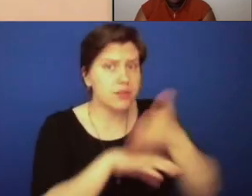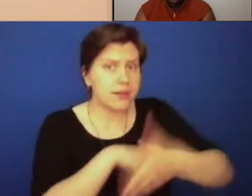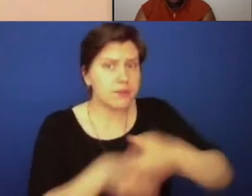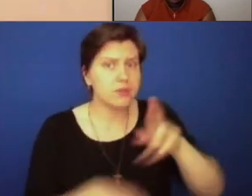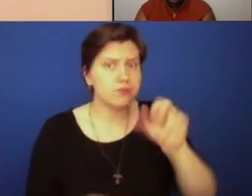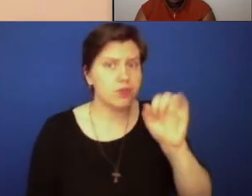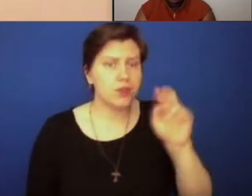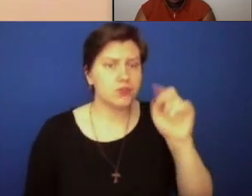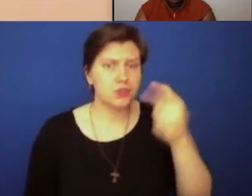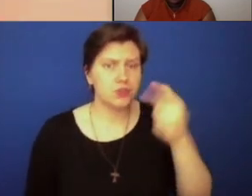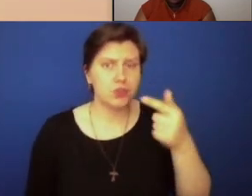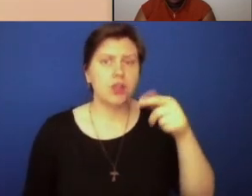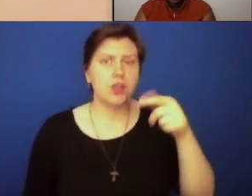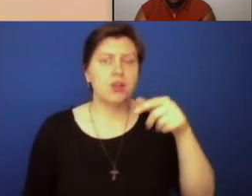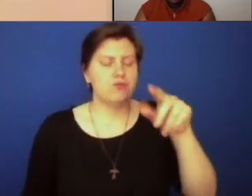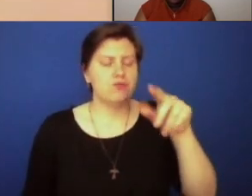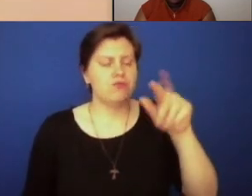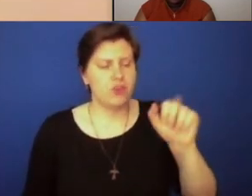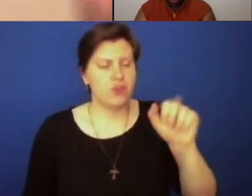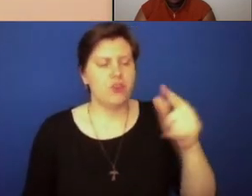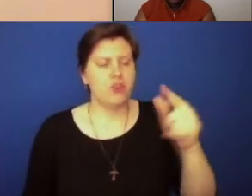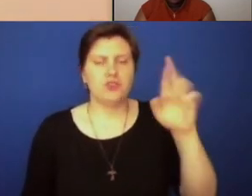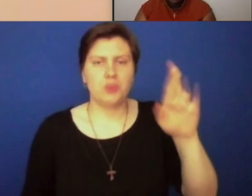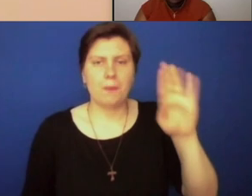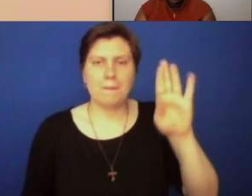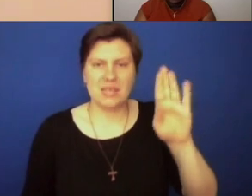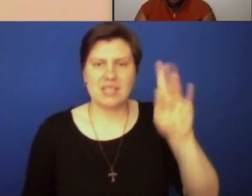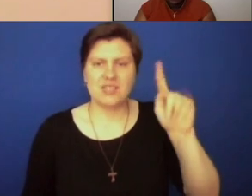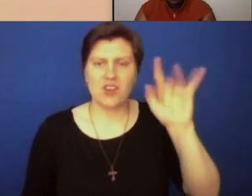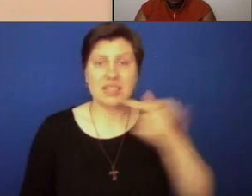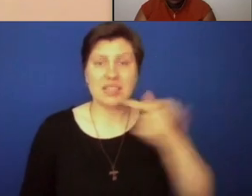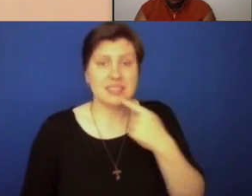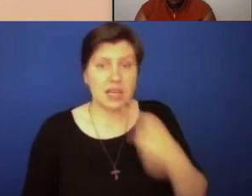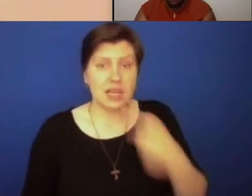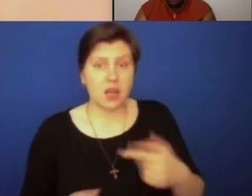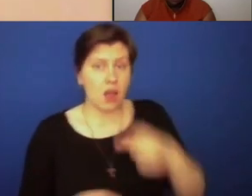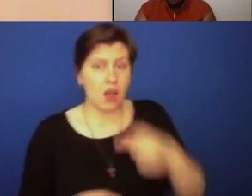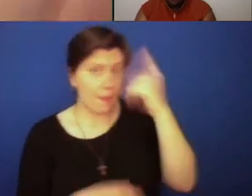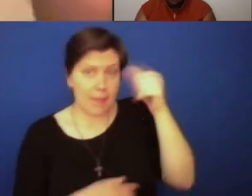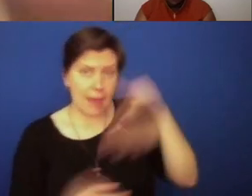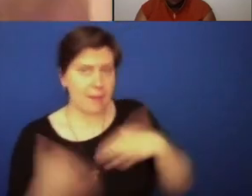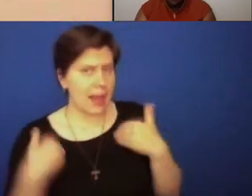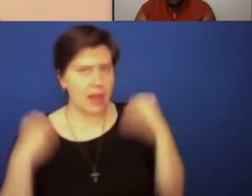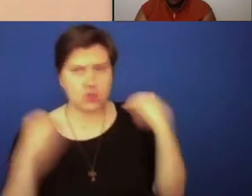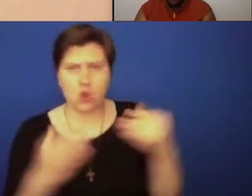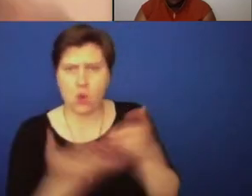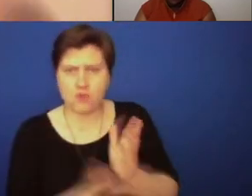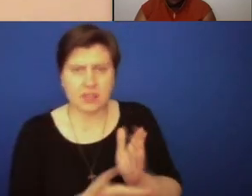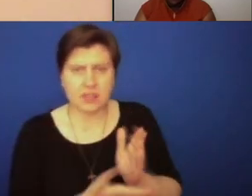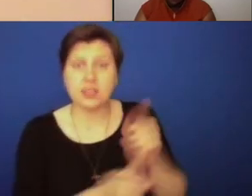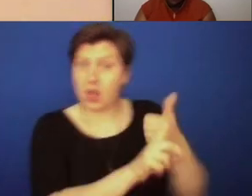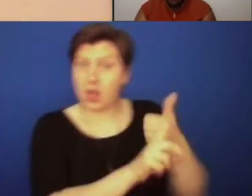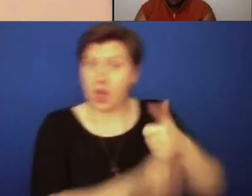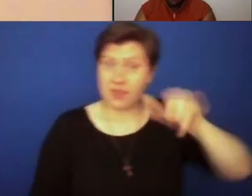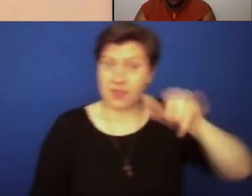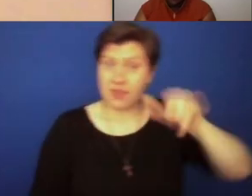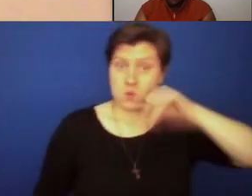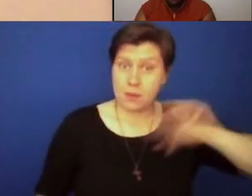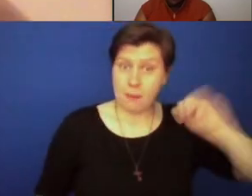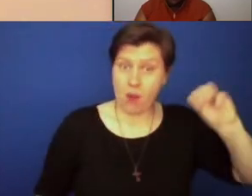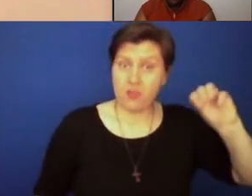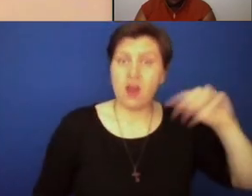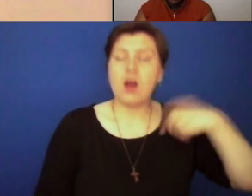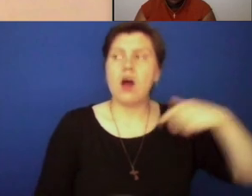Roger B. Tawney says that Black people have no rights, which the white man is bound to respect, she herself marches her three